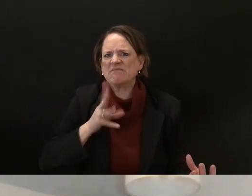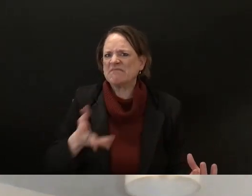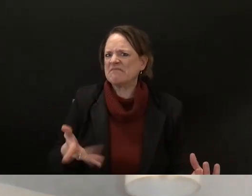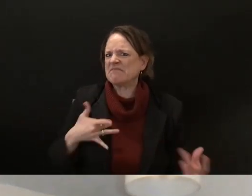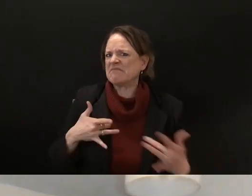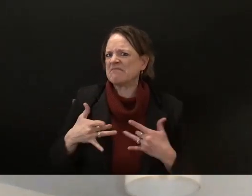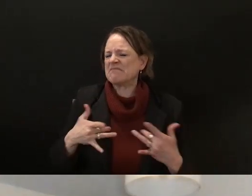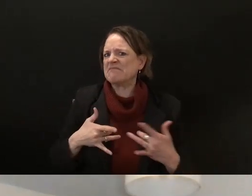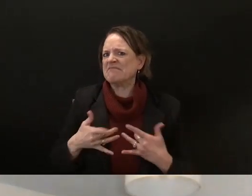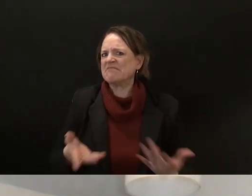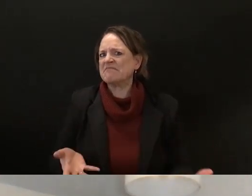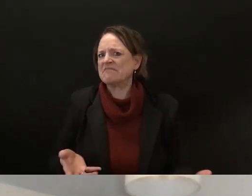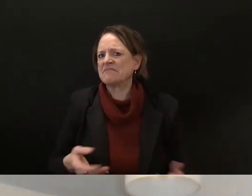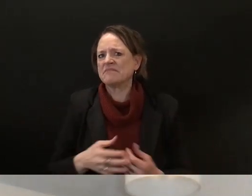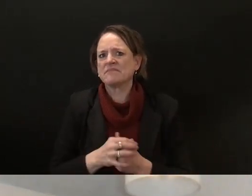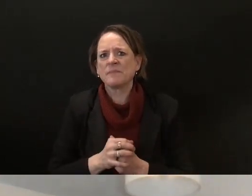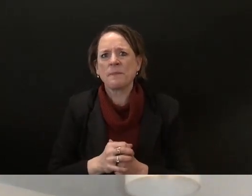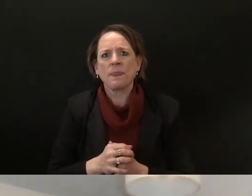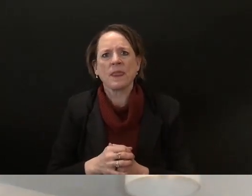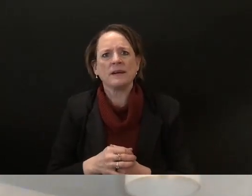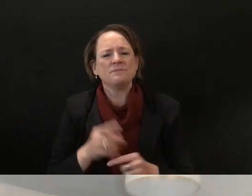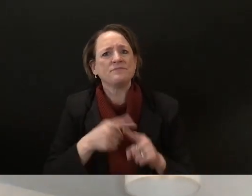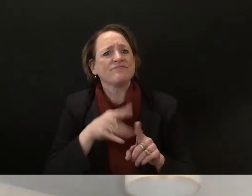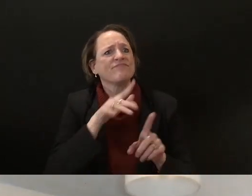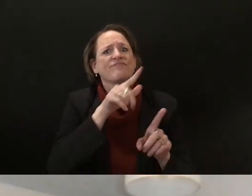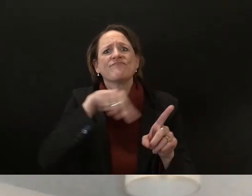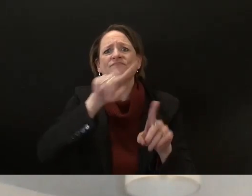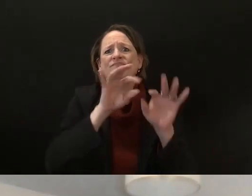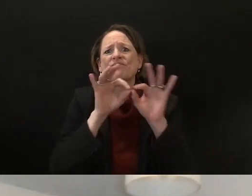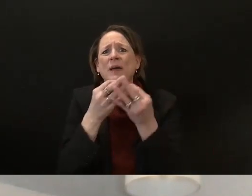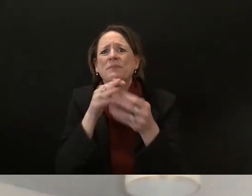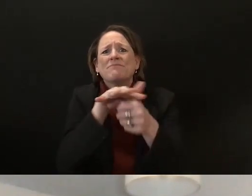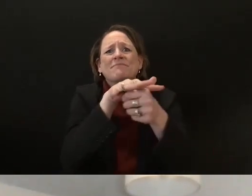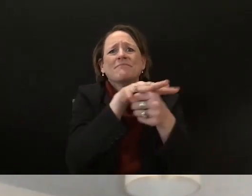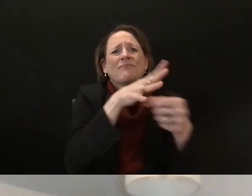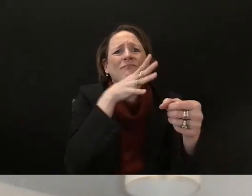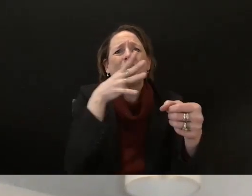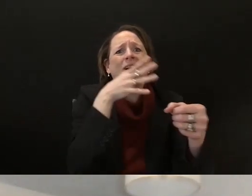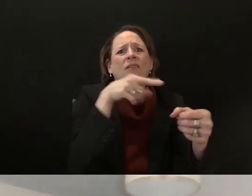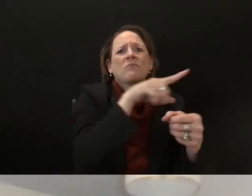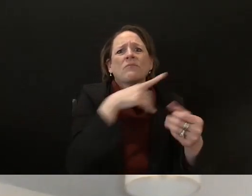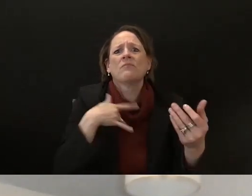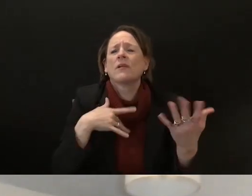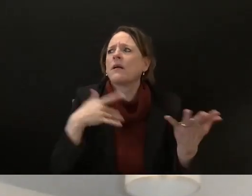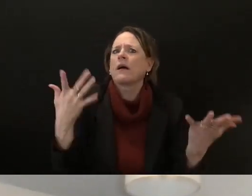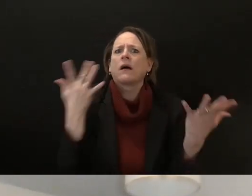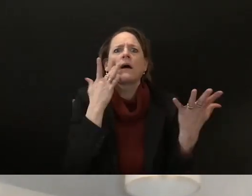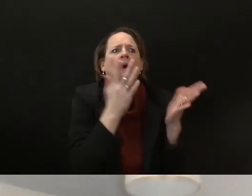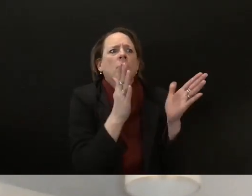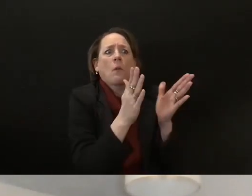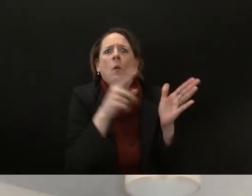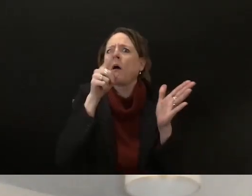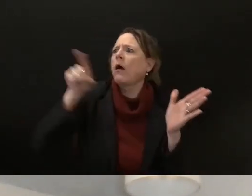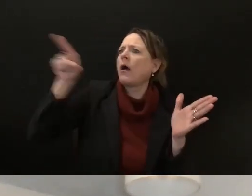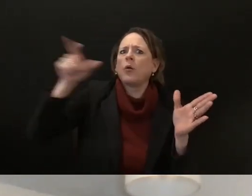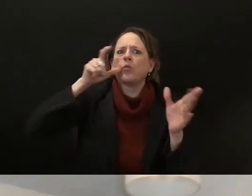of how that consolidation is hurting um and lead contamination which has not been met with the need